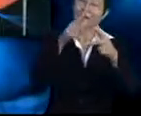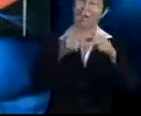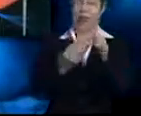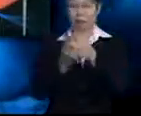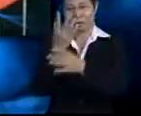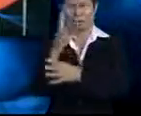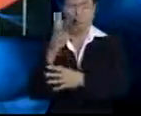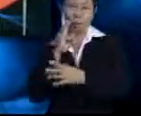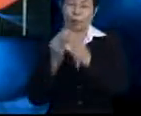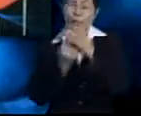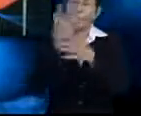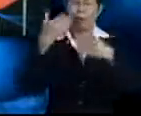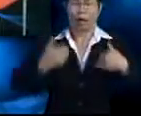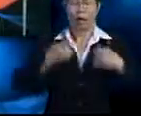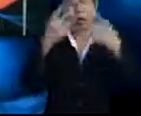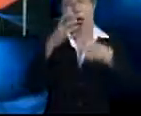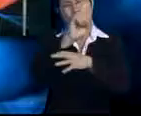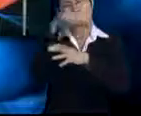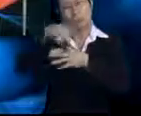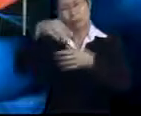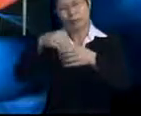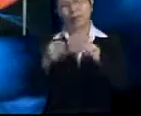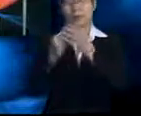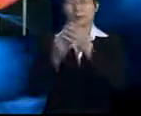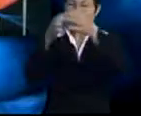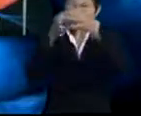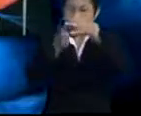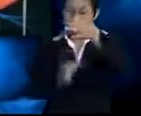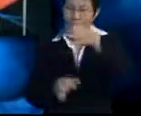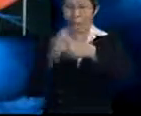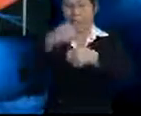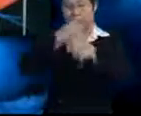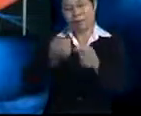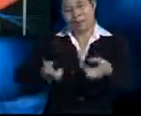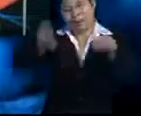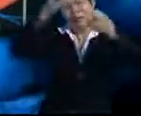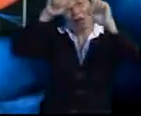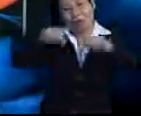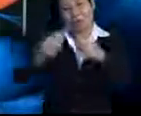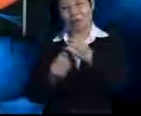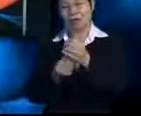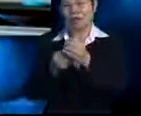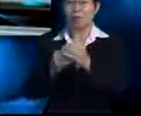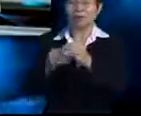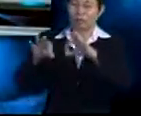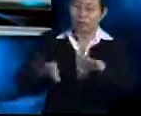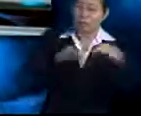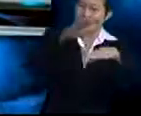Aquatic plants have lots of sacs in their stems and leaves that make them light and able to float on water.